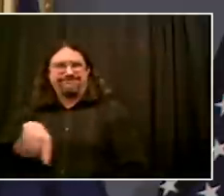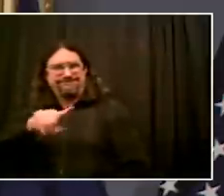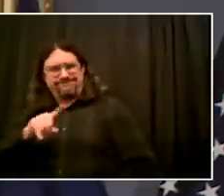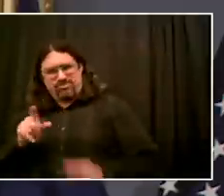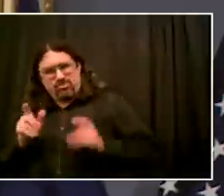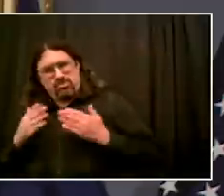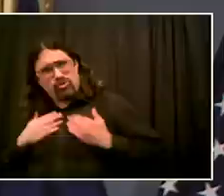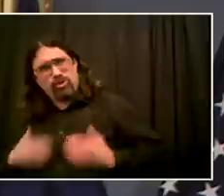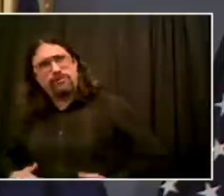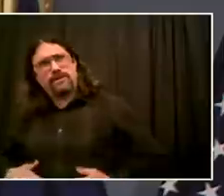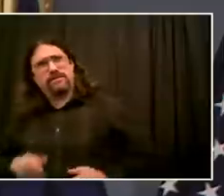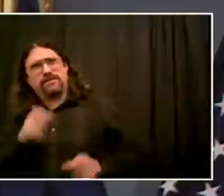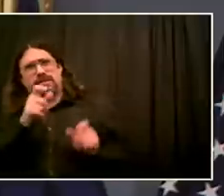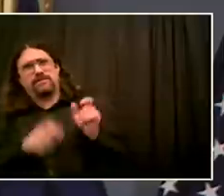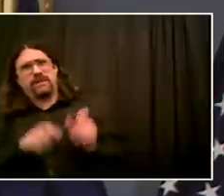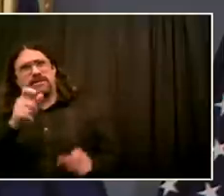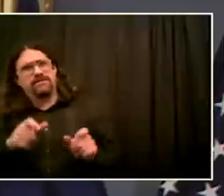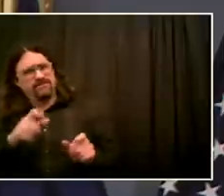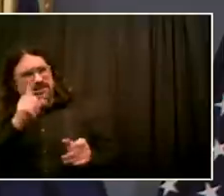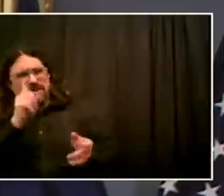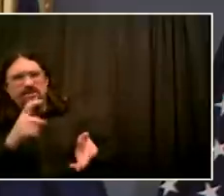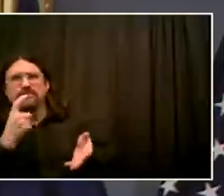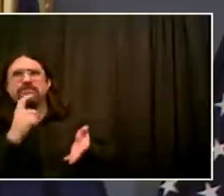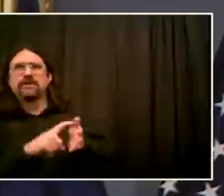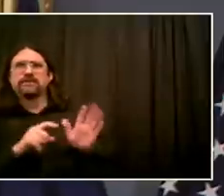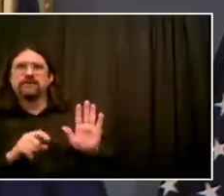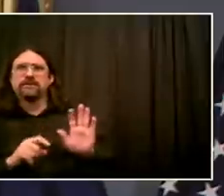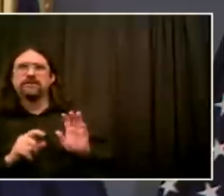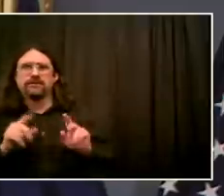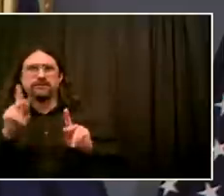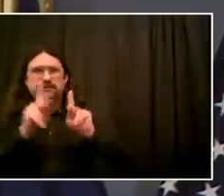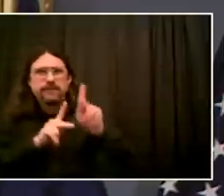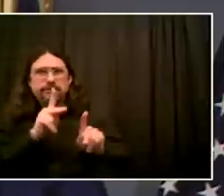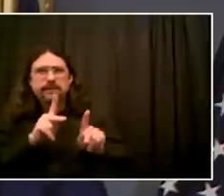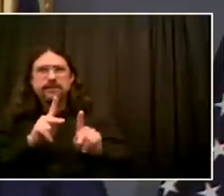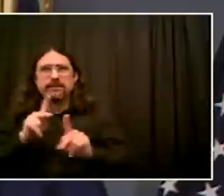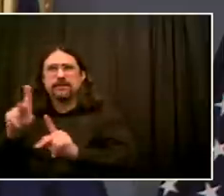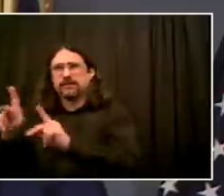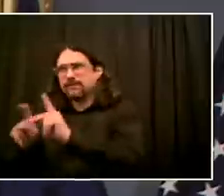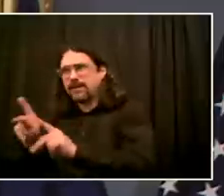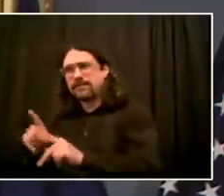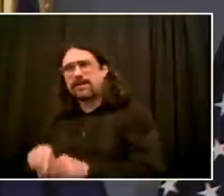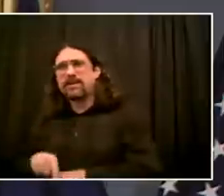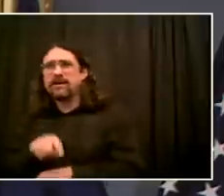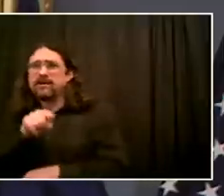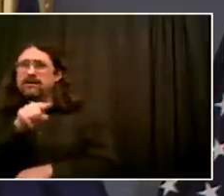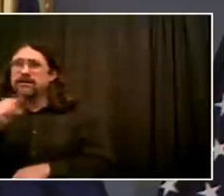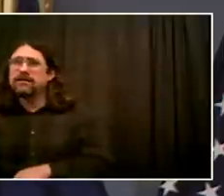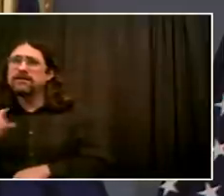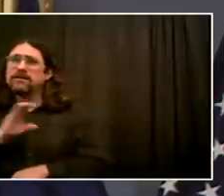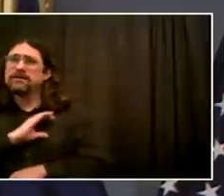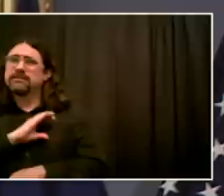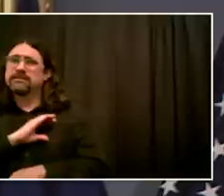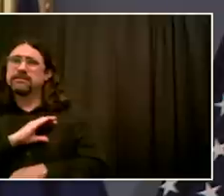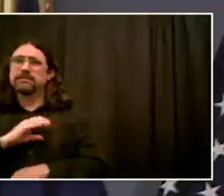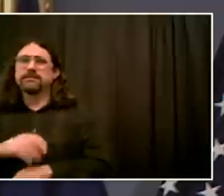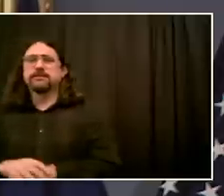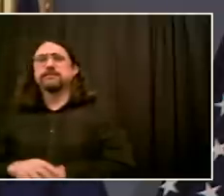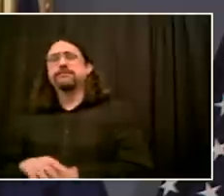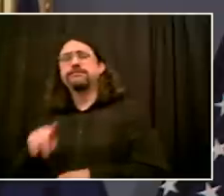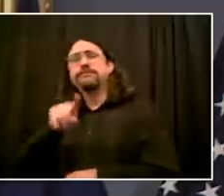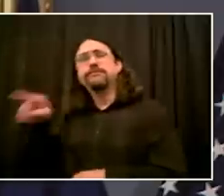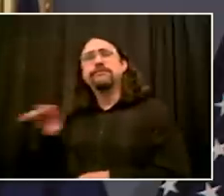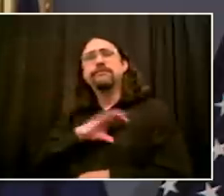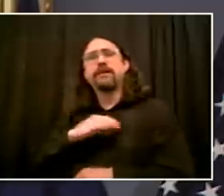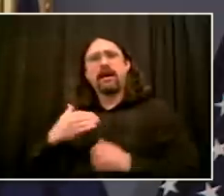society. We've got to stop dehumanizing. That's what the George Floyd horrible tragedy begins with, the dehumanization of